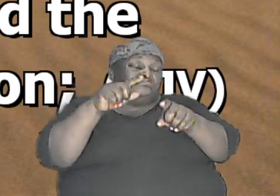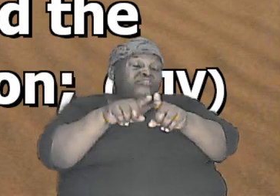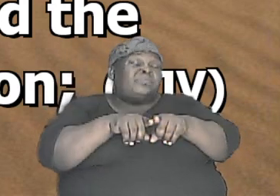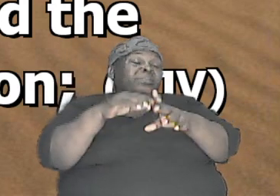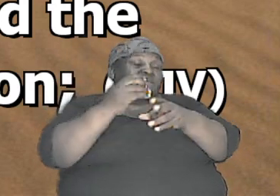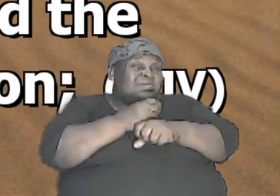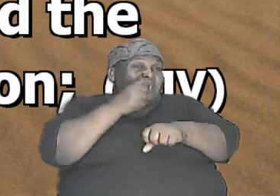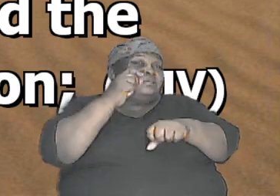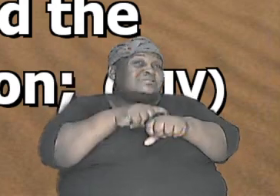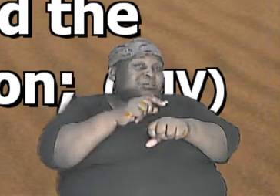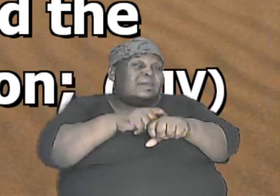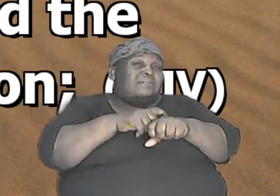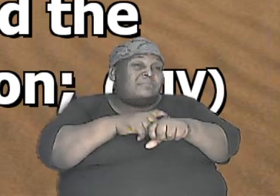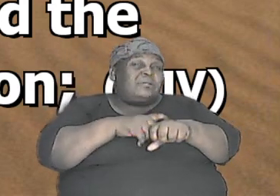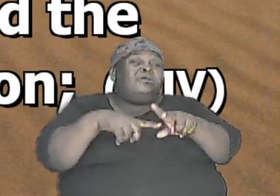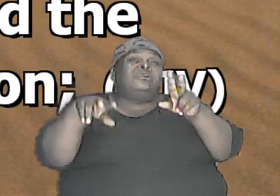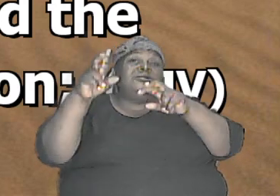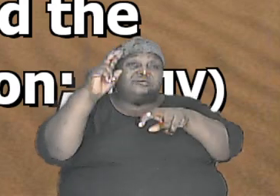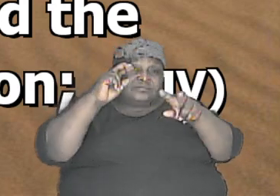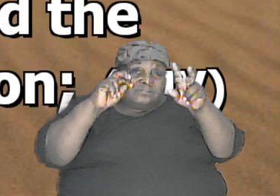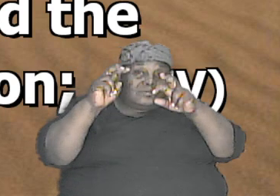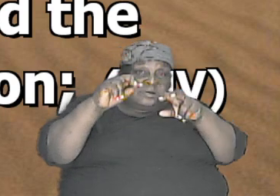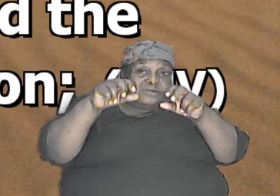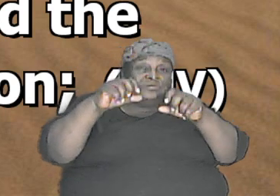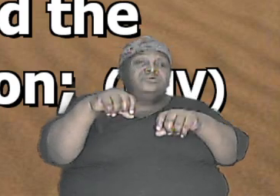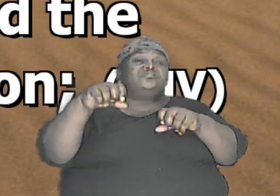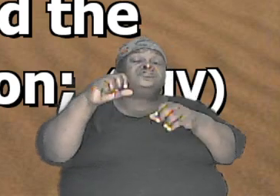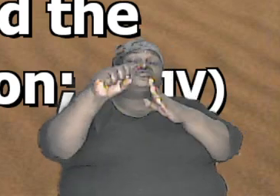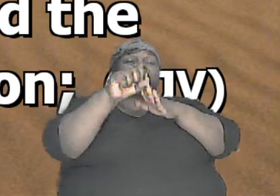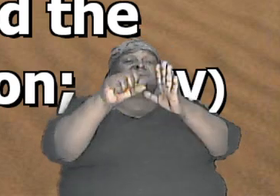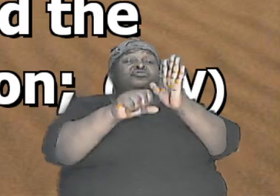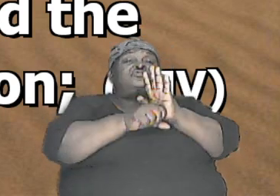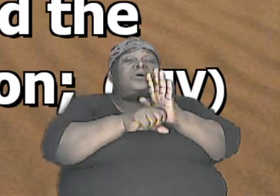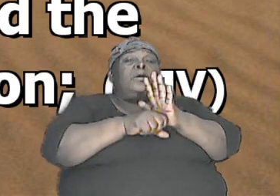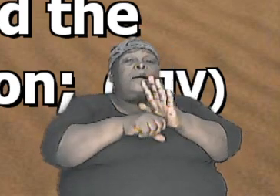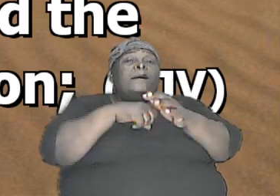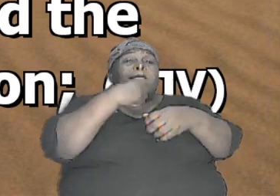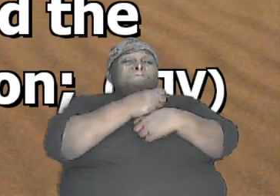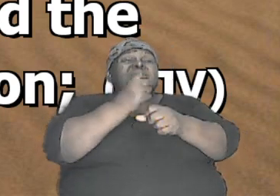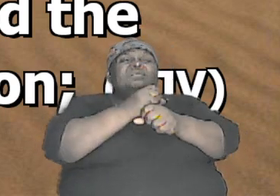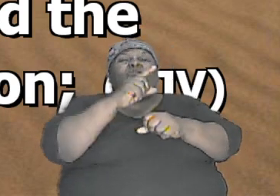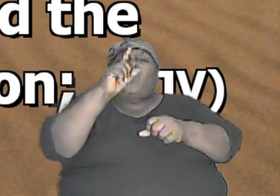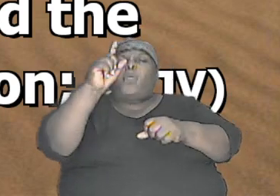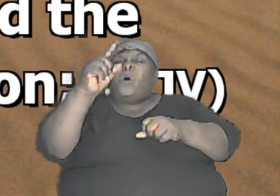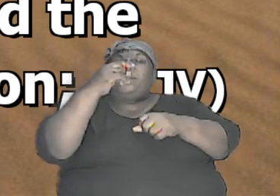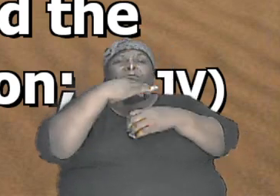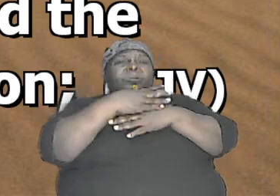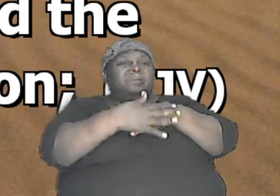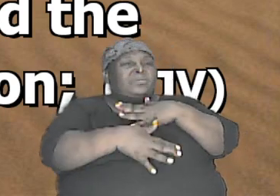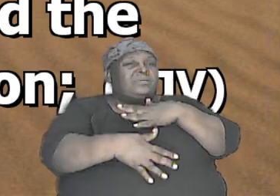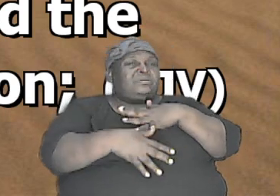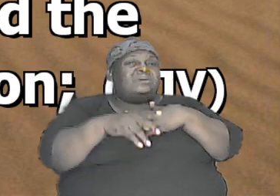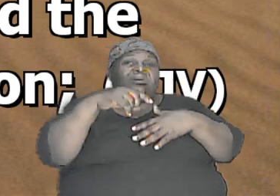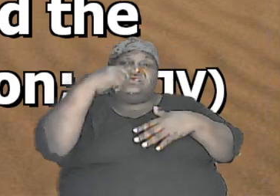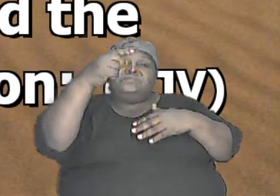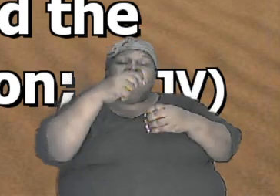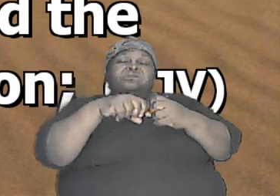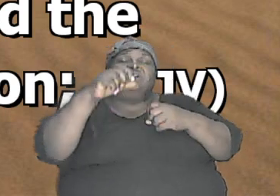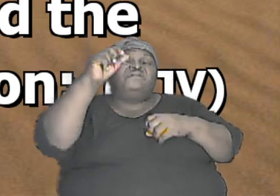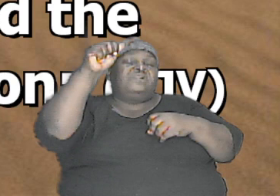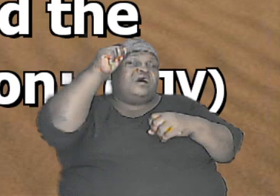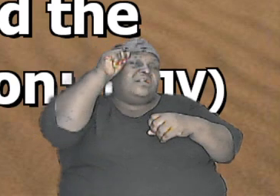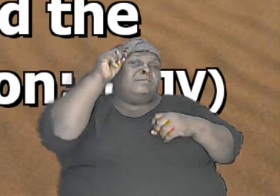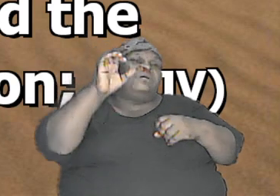and look at this scripture look at this part of the scripture what it is saying he has made of one blood and that is talking about Adam and Eve